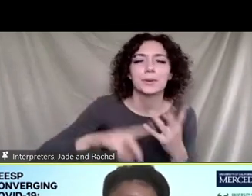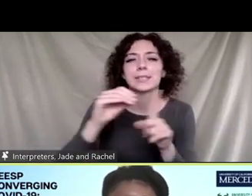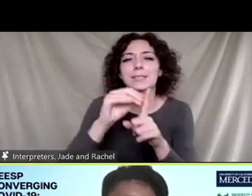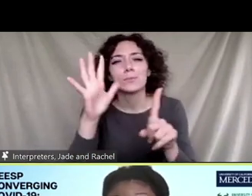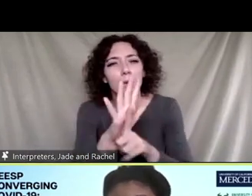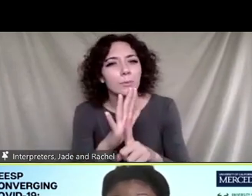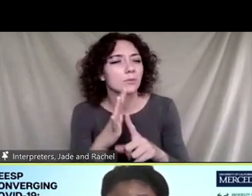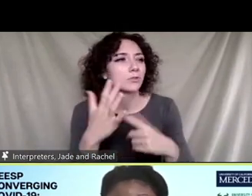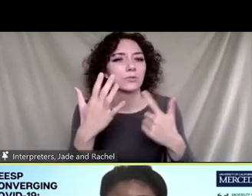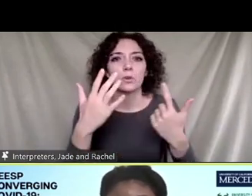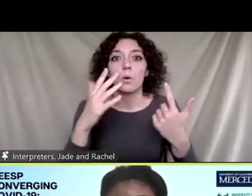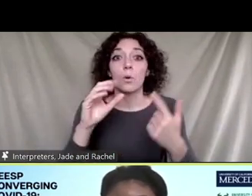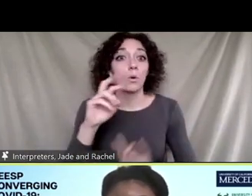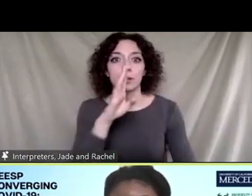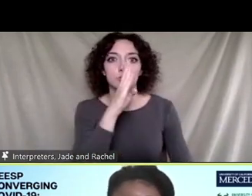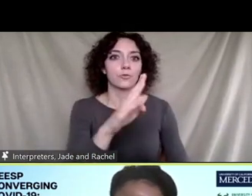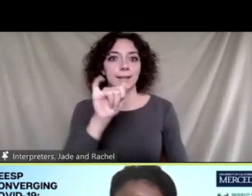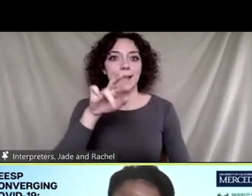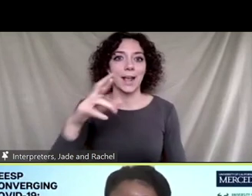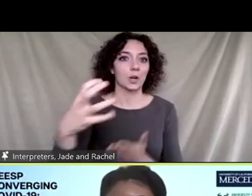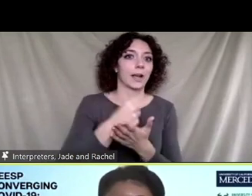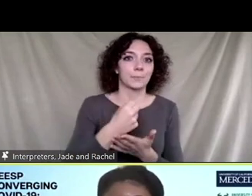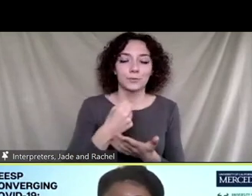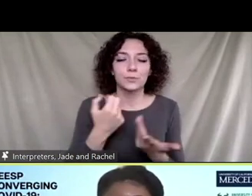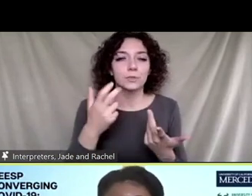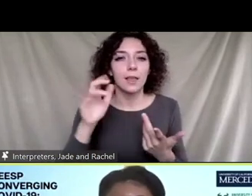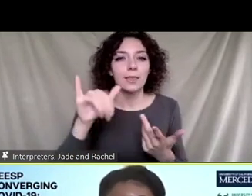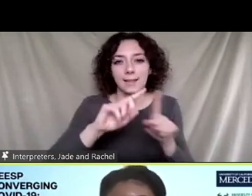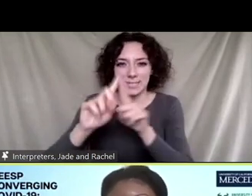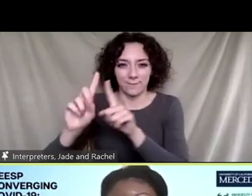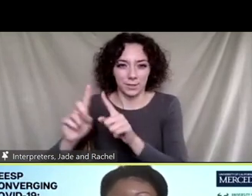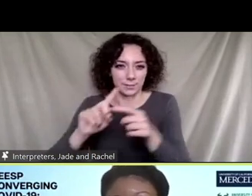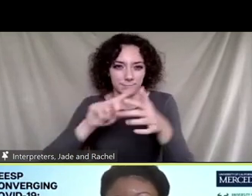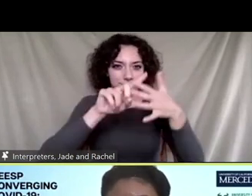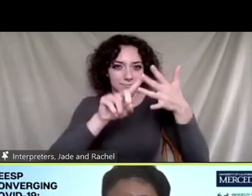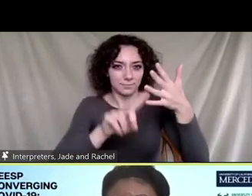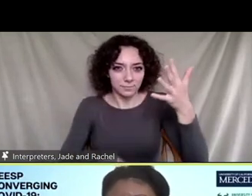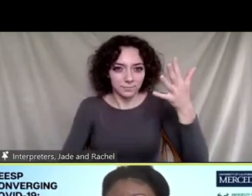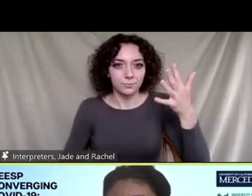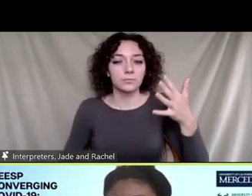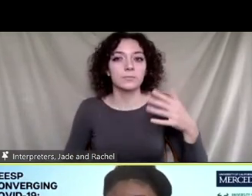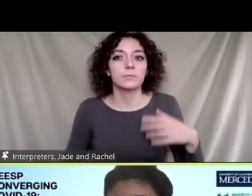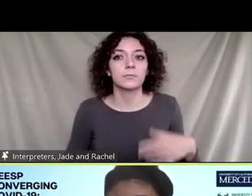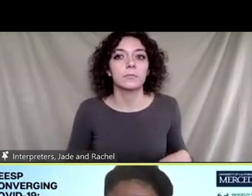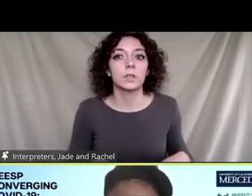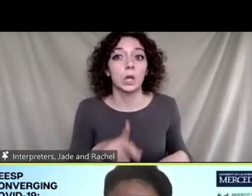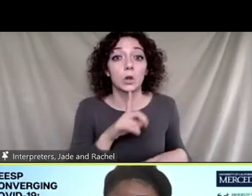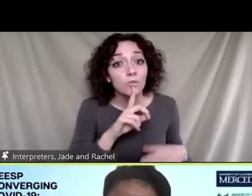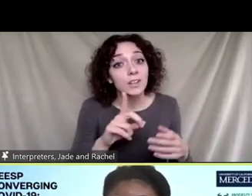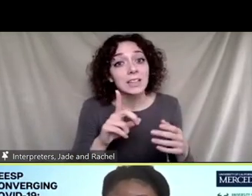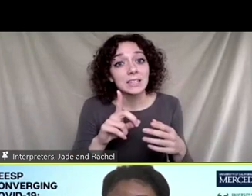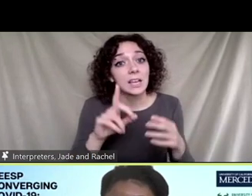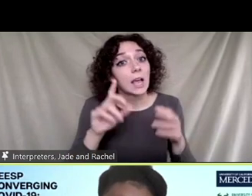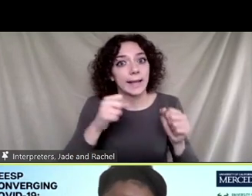or the direct air capture. And these elements, um, they span a lot of different disciplines,